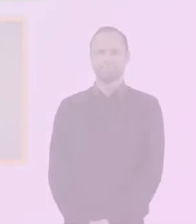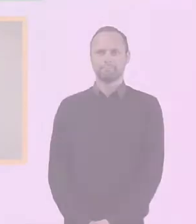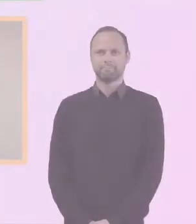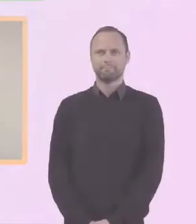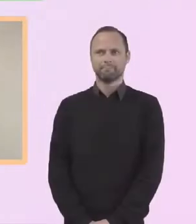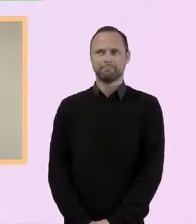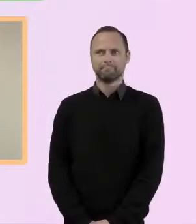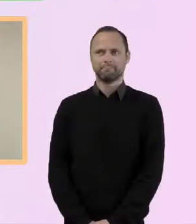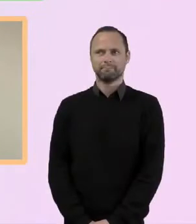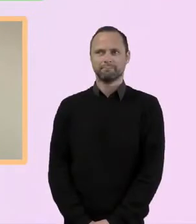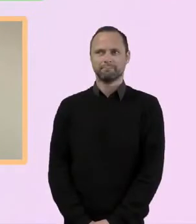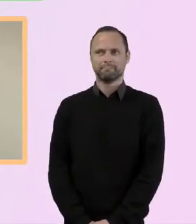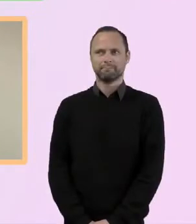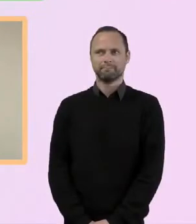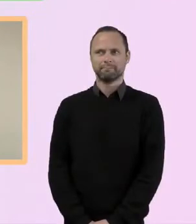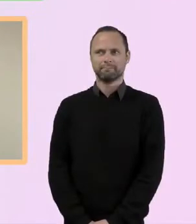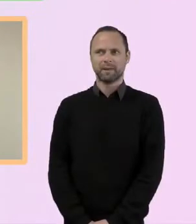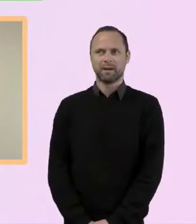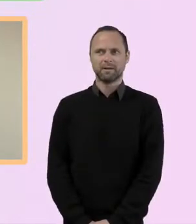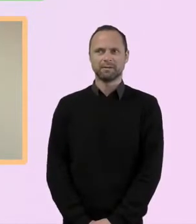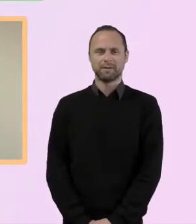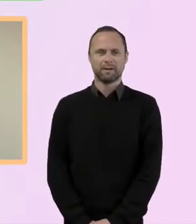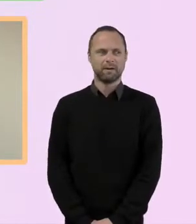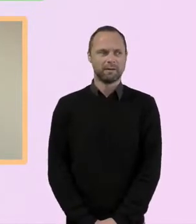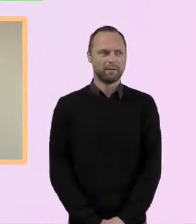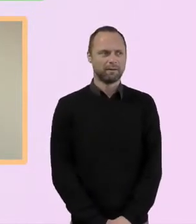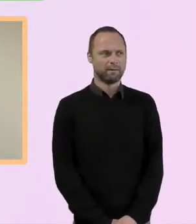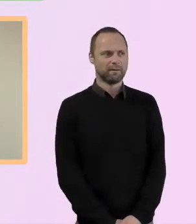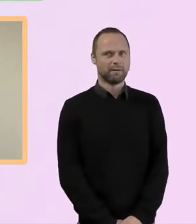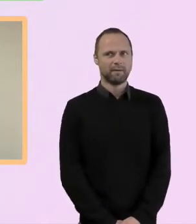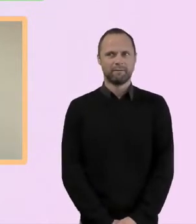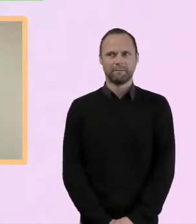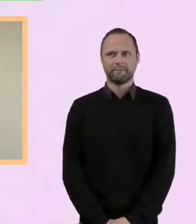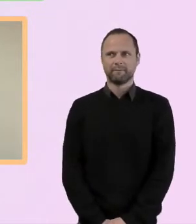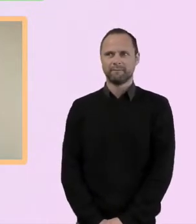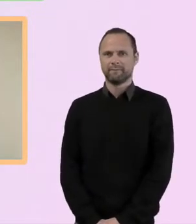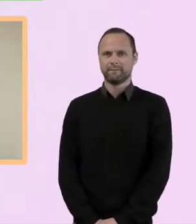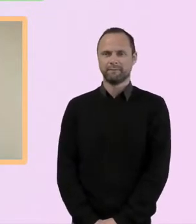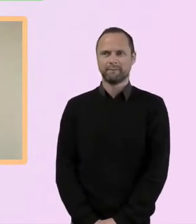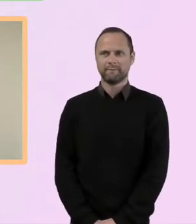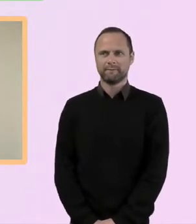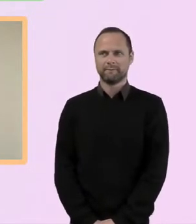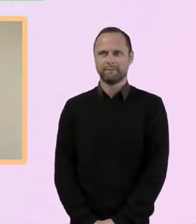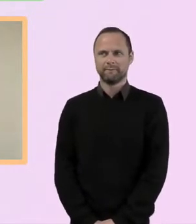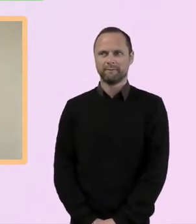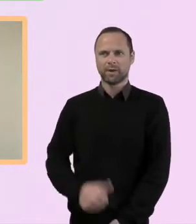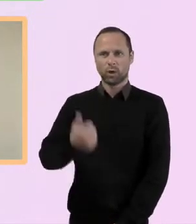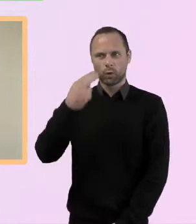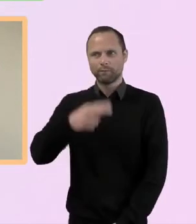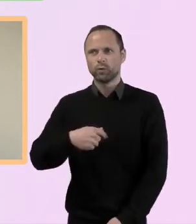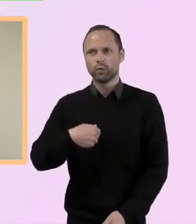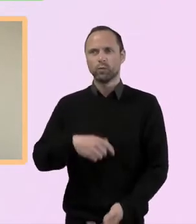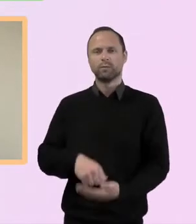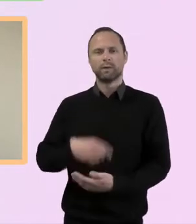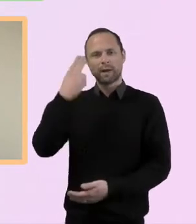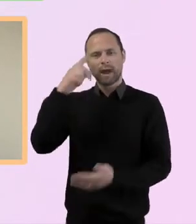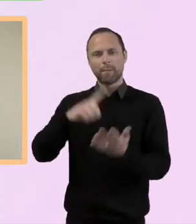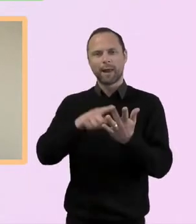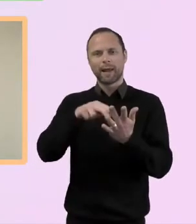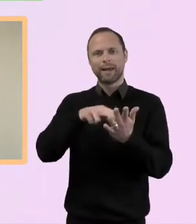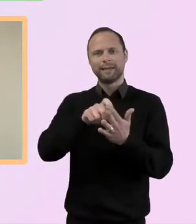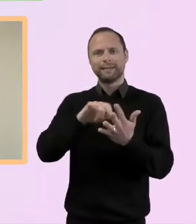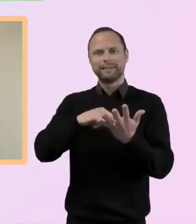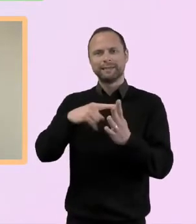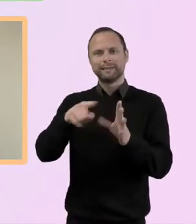Hi, good afternoon and thank you for coming along to the Missional Threads Seminar organised on the